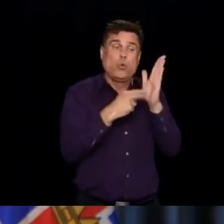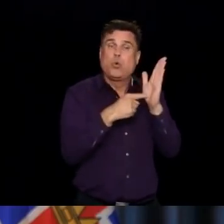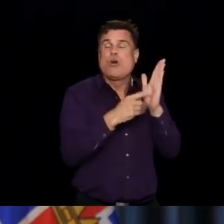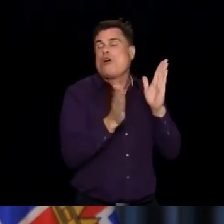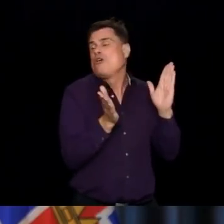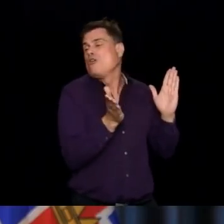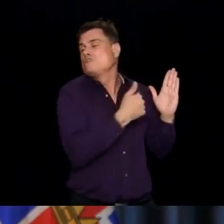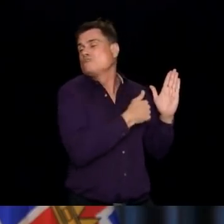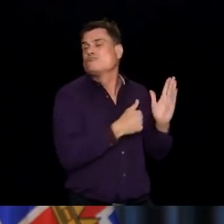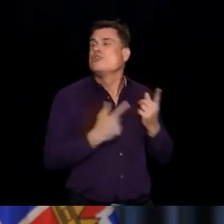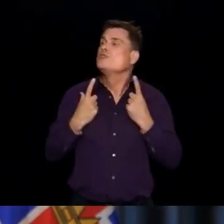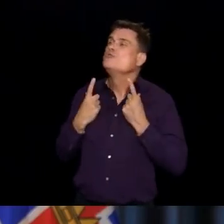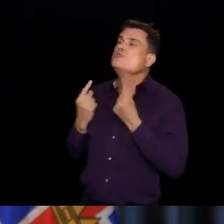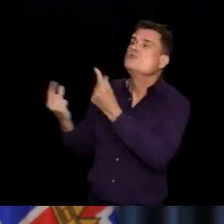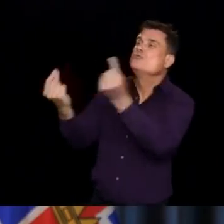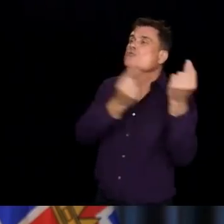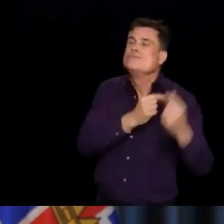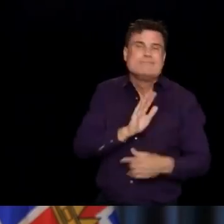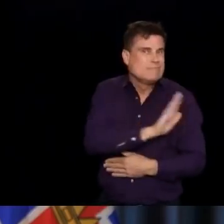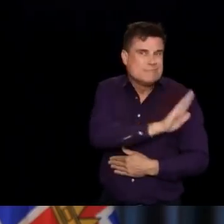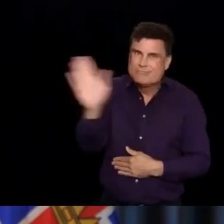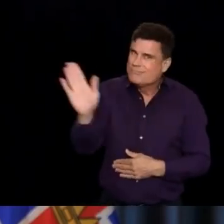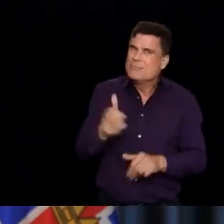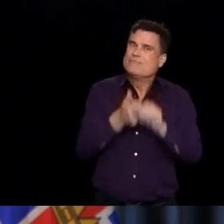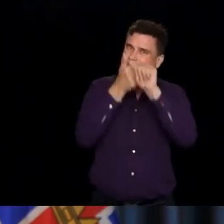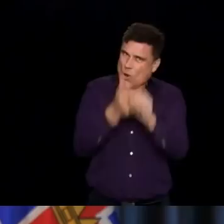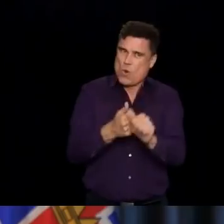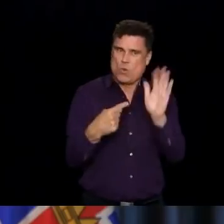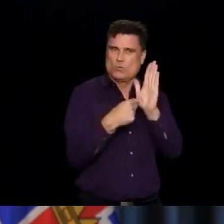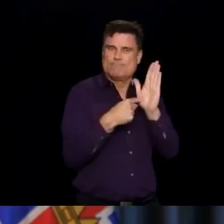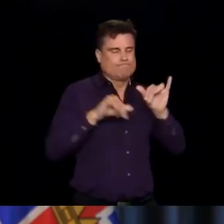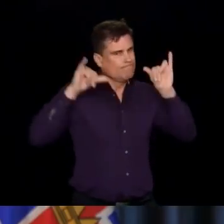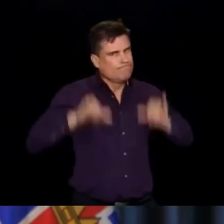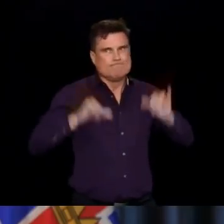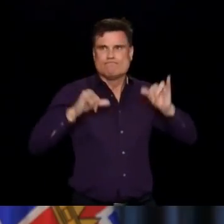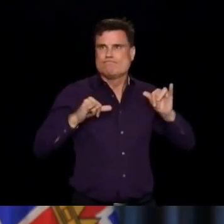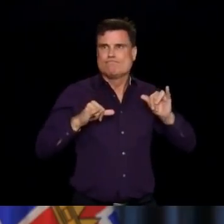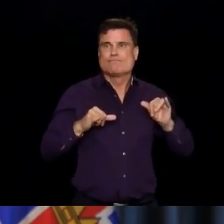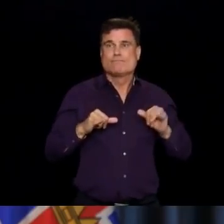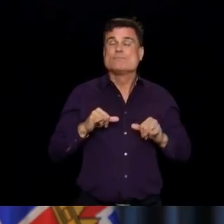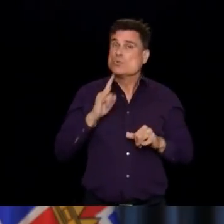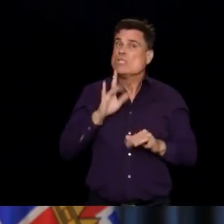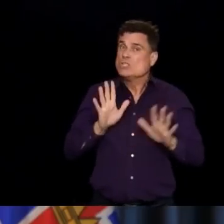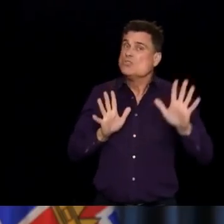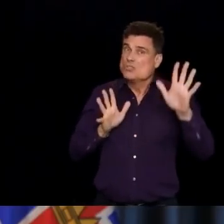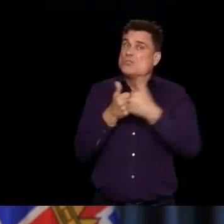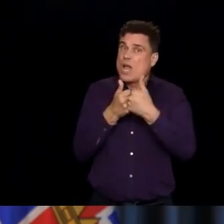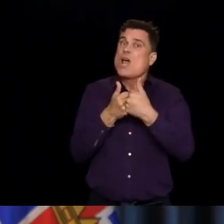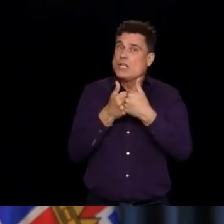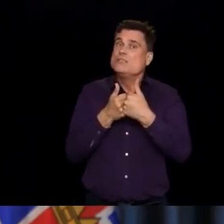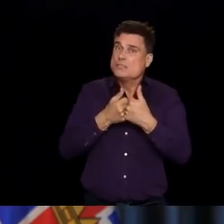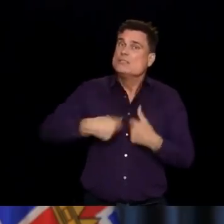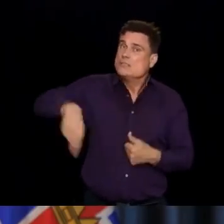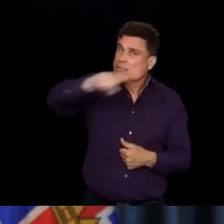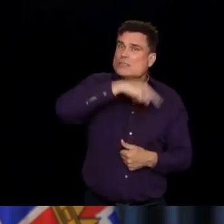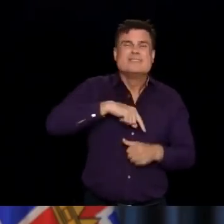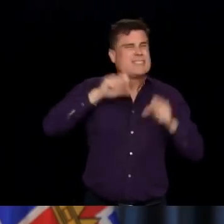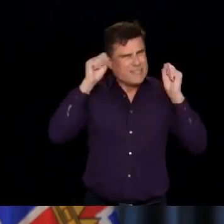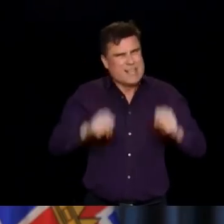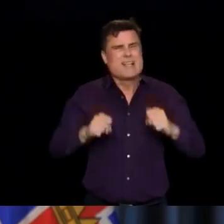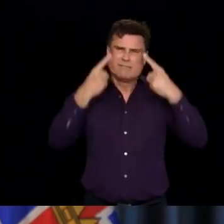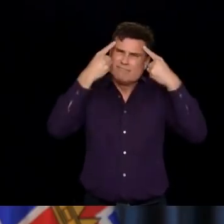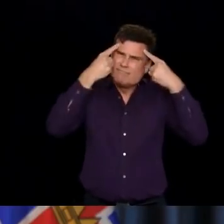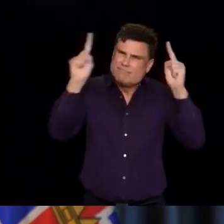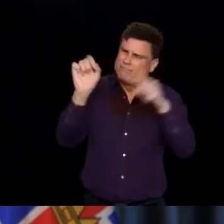in this period where we have this enormous challenge before us. Today, we focus on the number of new